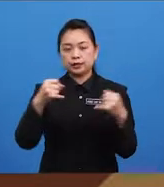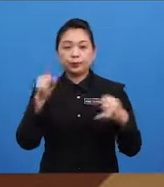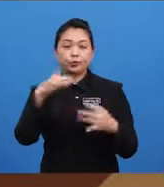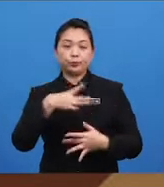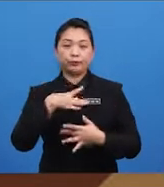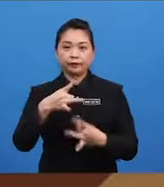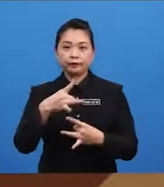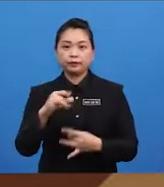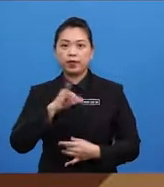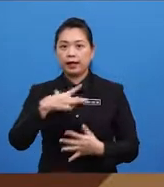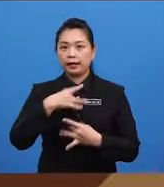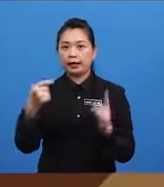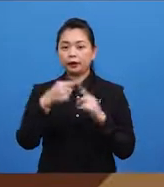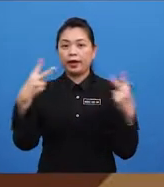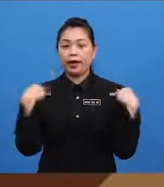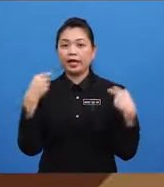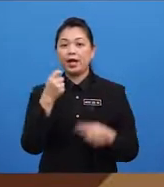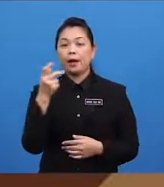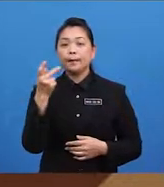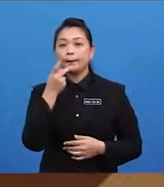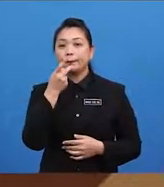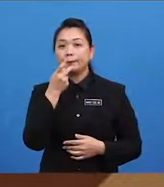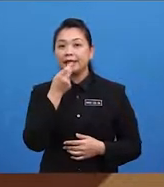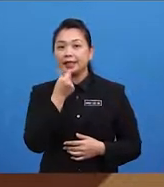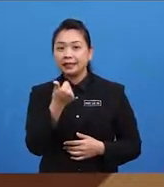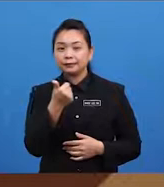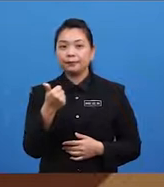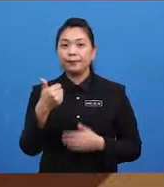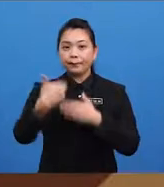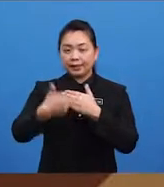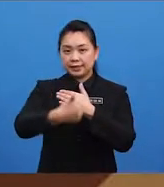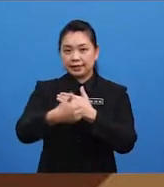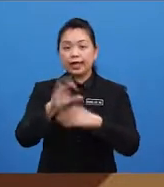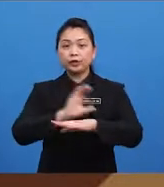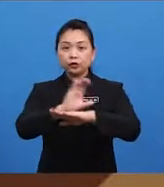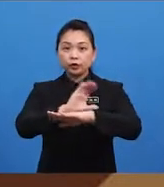I'd like to have peanut bread and chocolate chips.